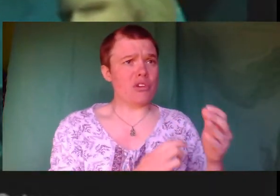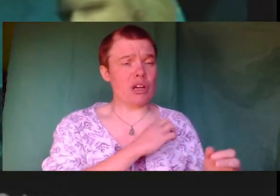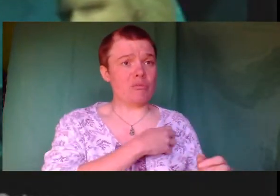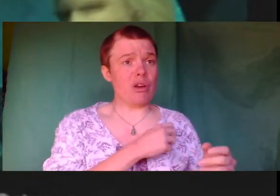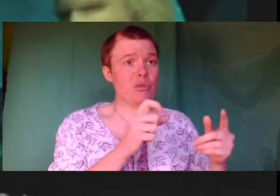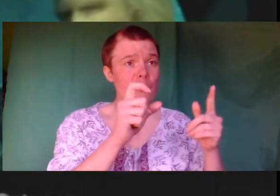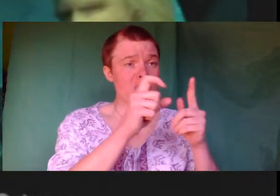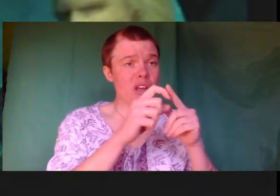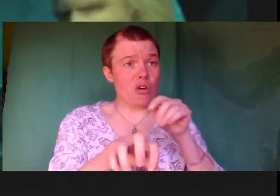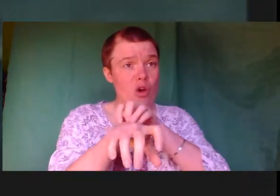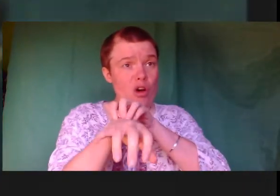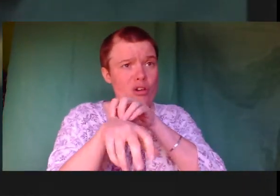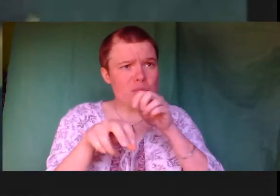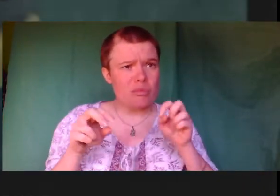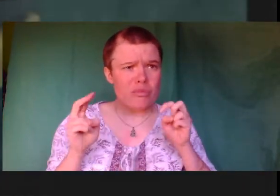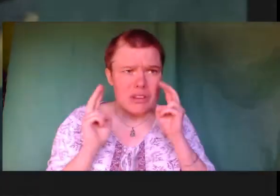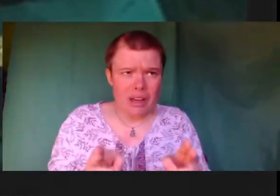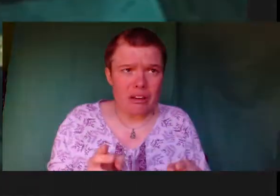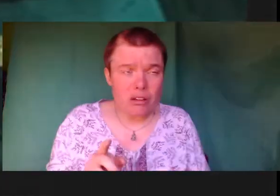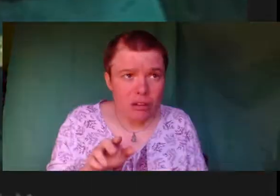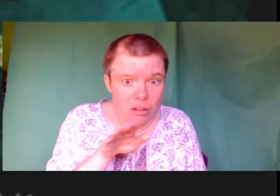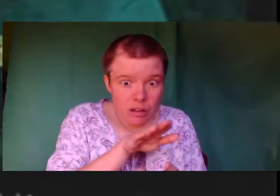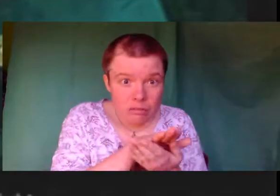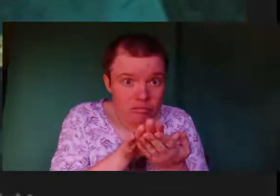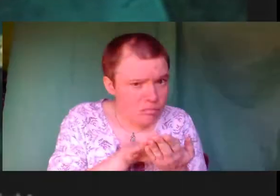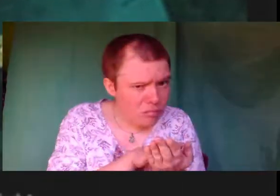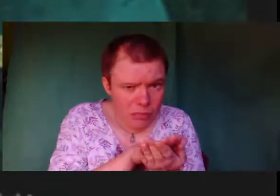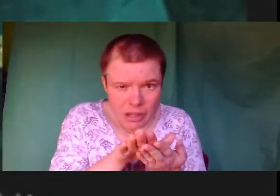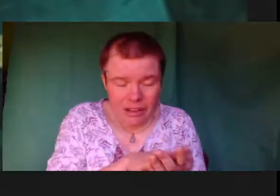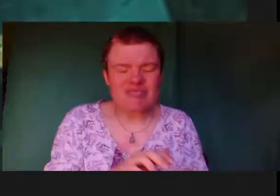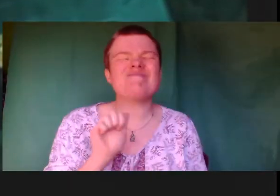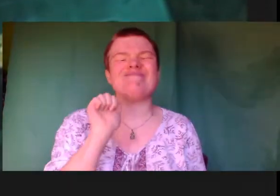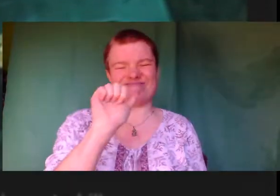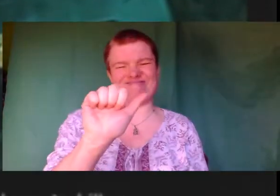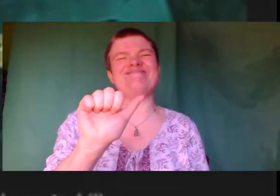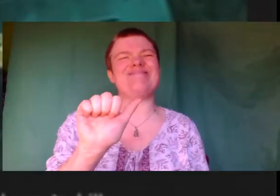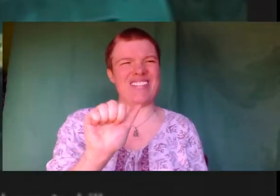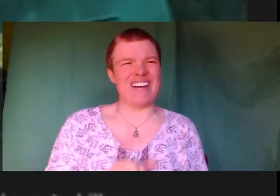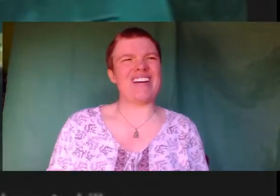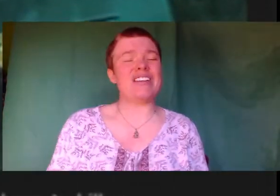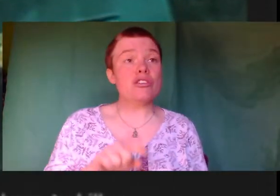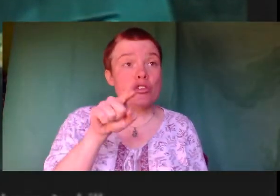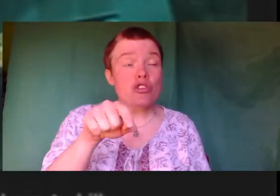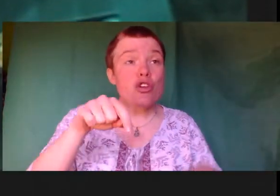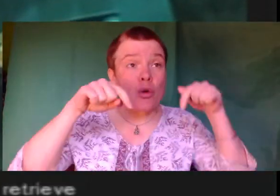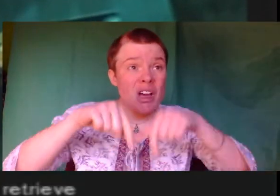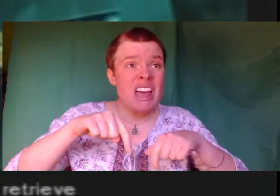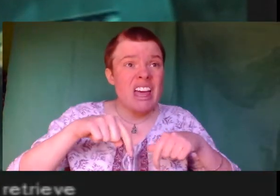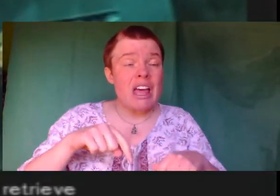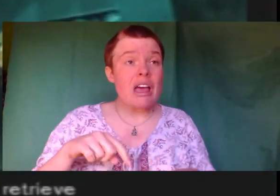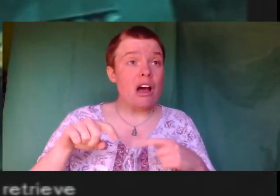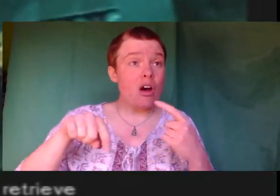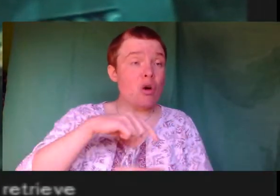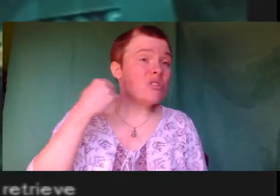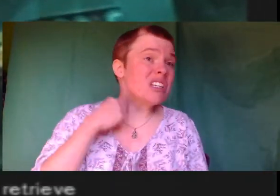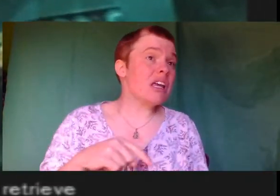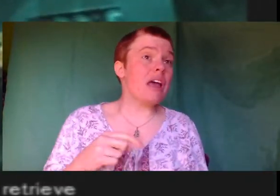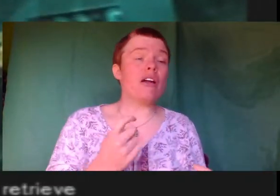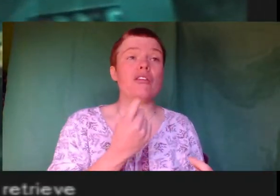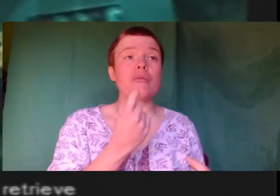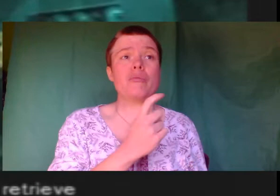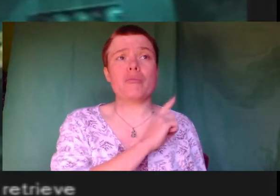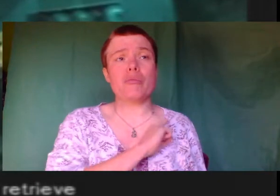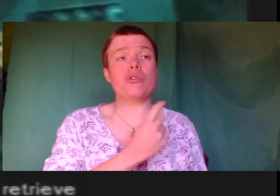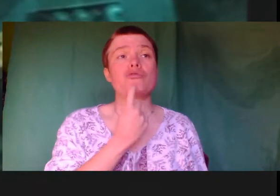Decoy Octocles. You don't mean... That's right. You were sent here to kill us so they could retrieve Metal